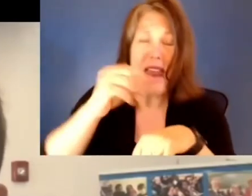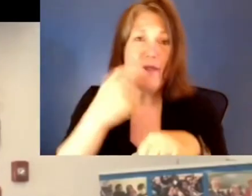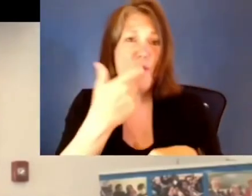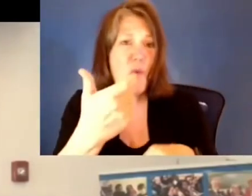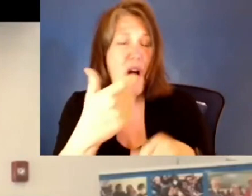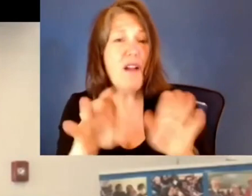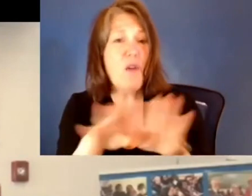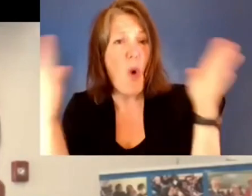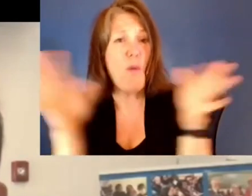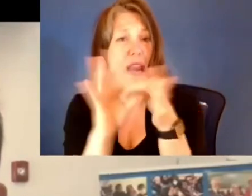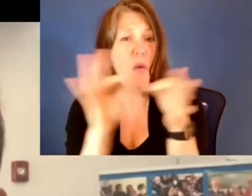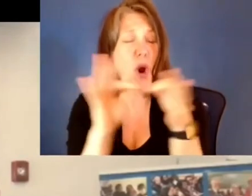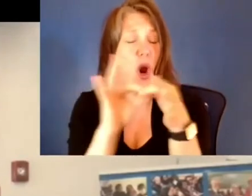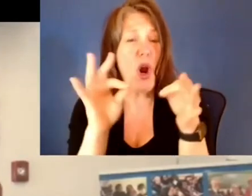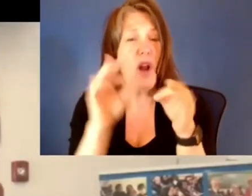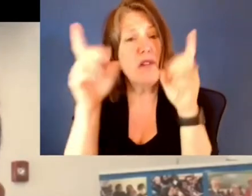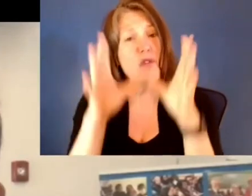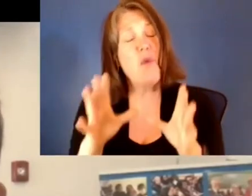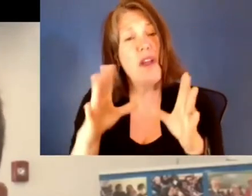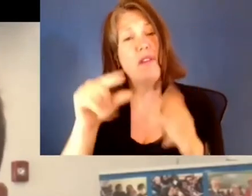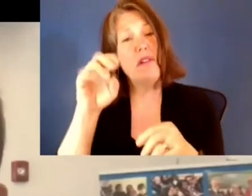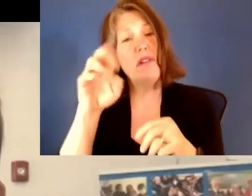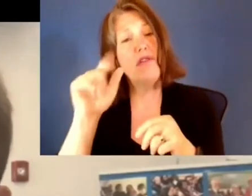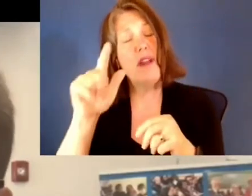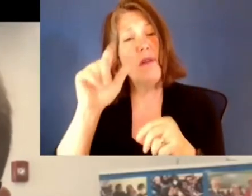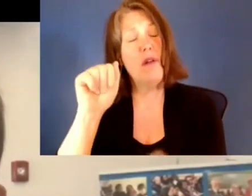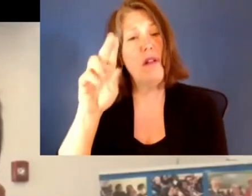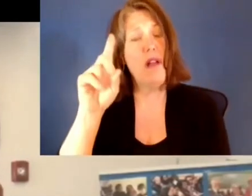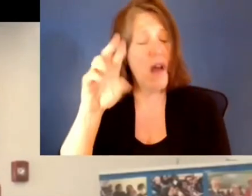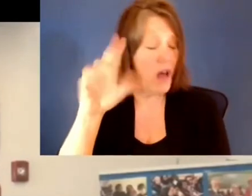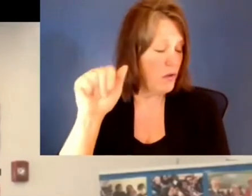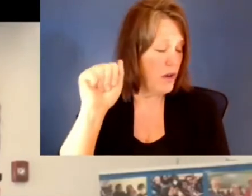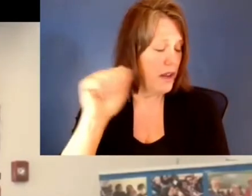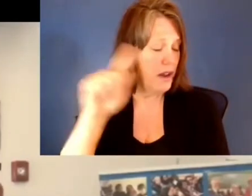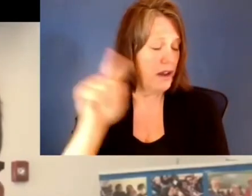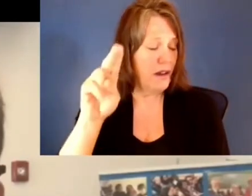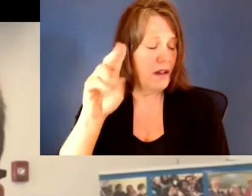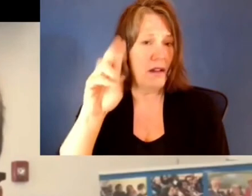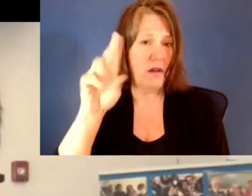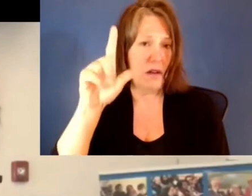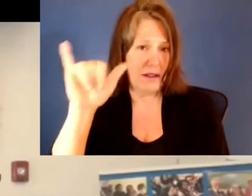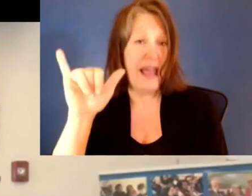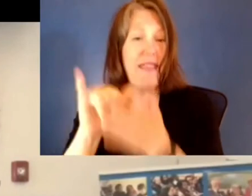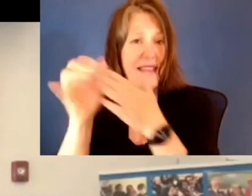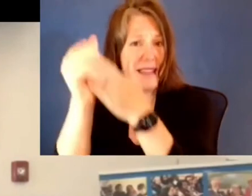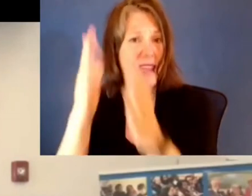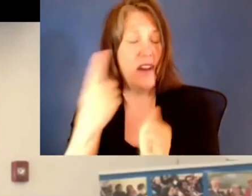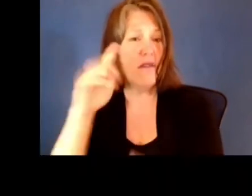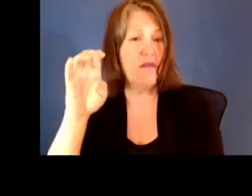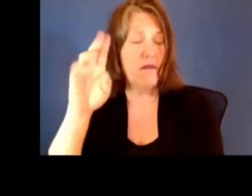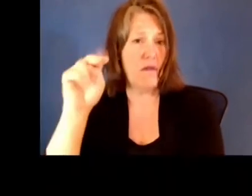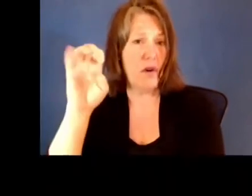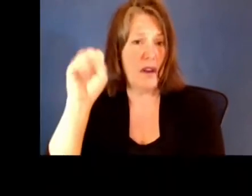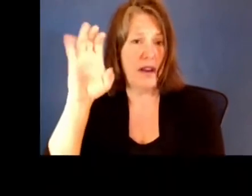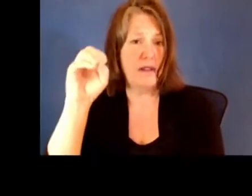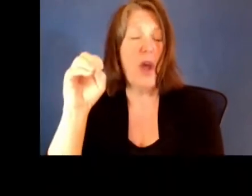Director General Audrey Azoulay is the leader of UNESCO. She was a former Minister of Culture of the